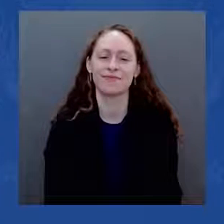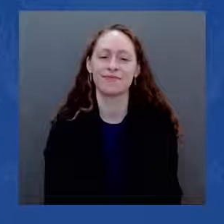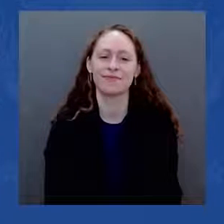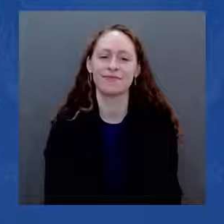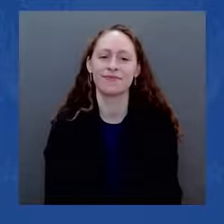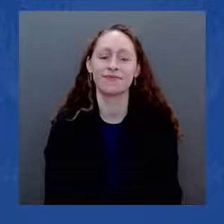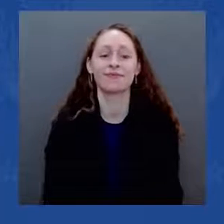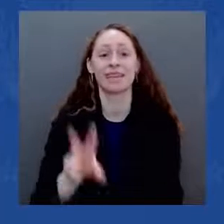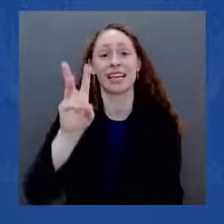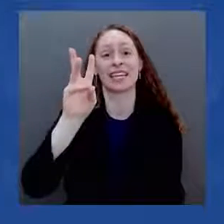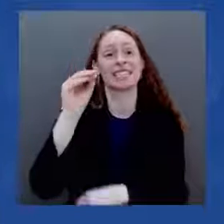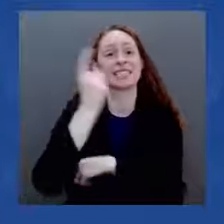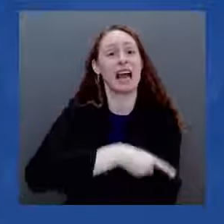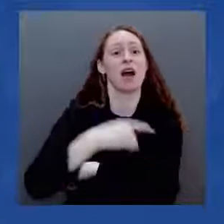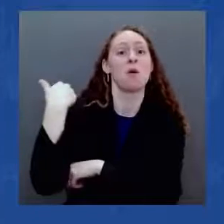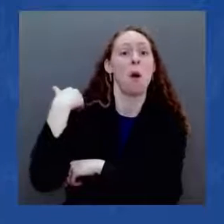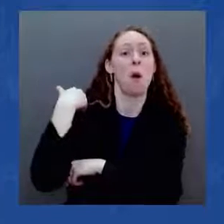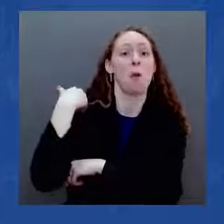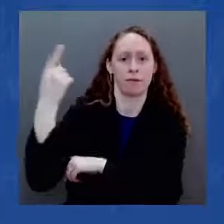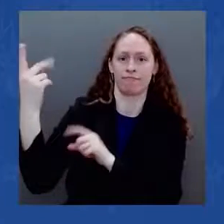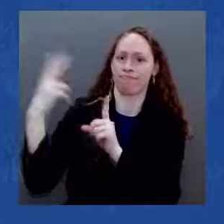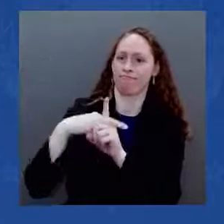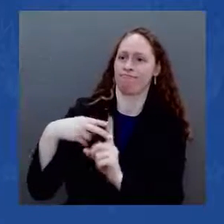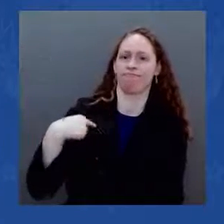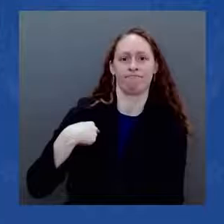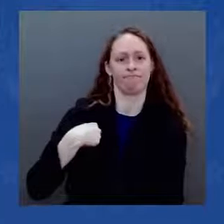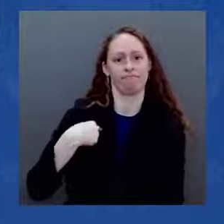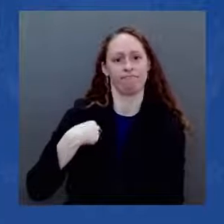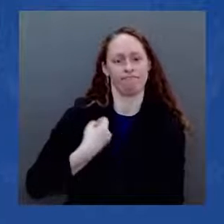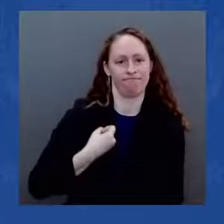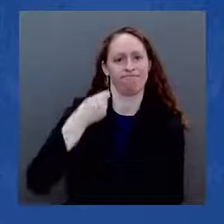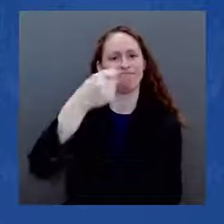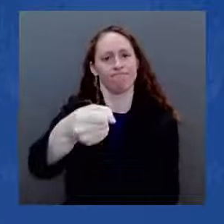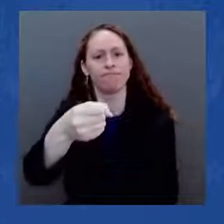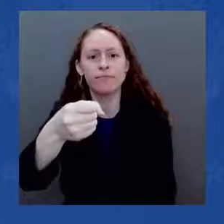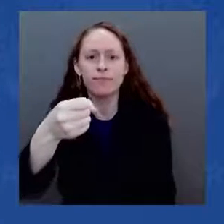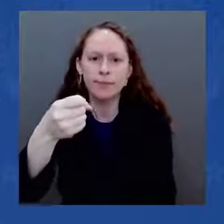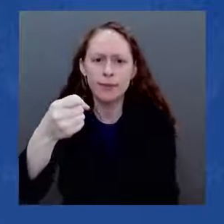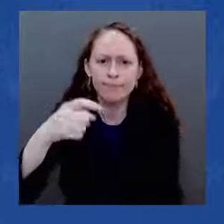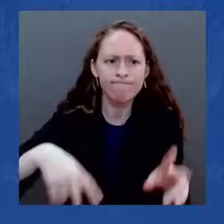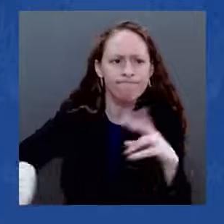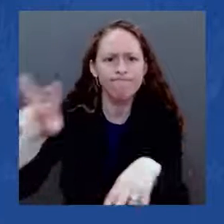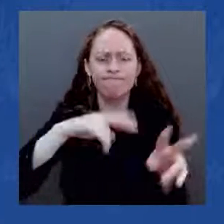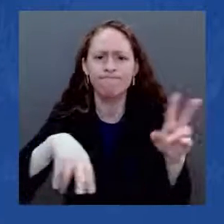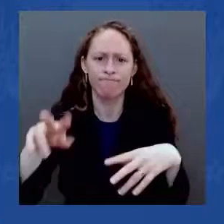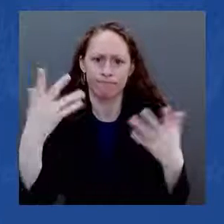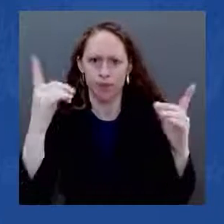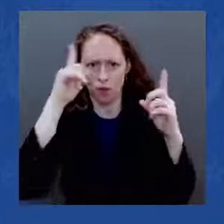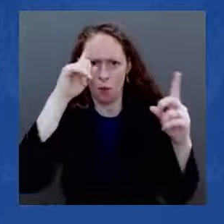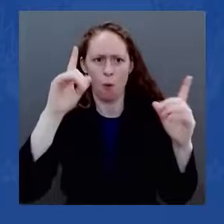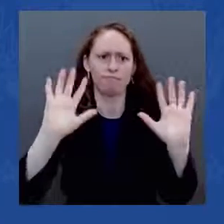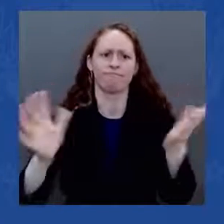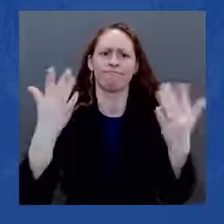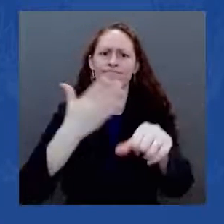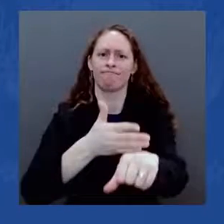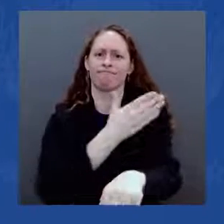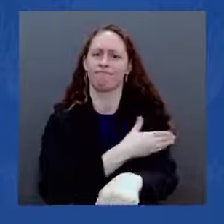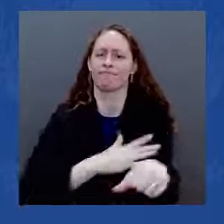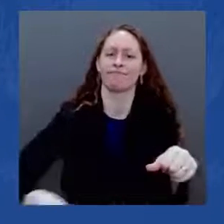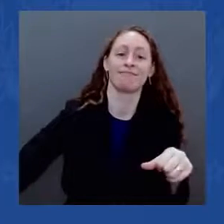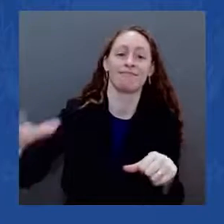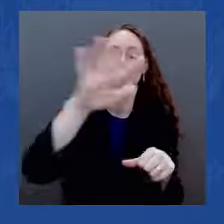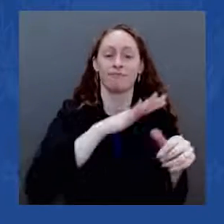a better America. It should not go unnoticed that the key part here is better. So what does a better